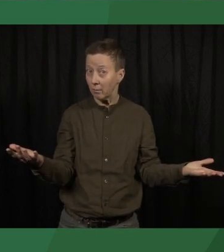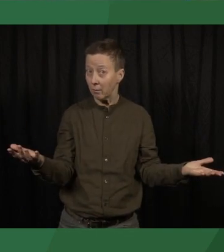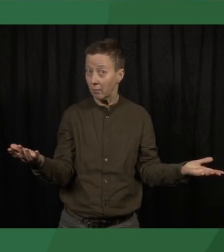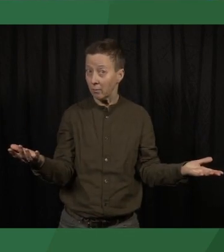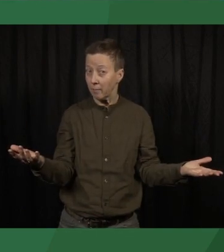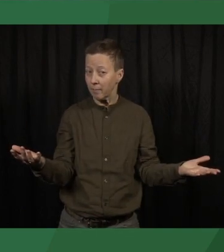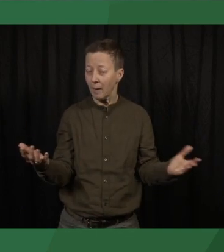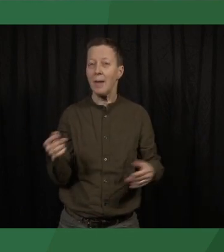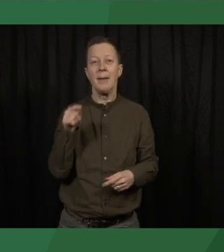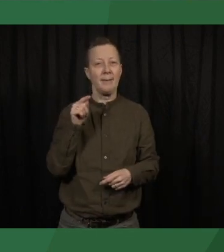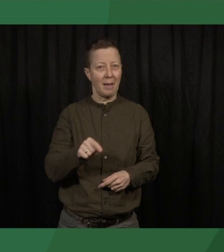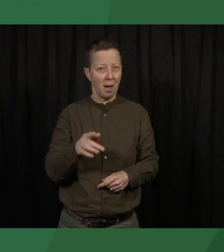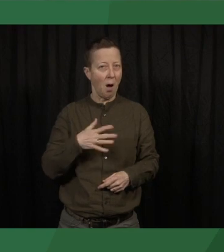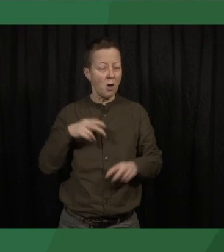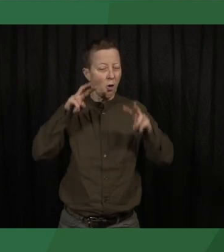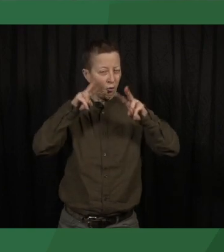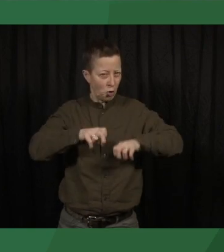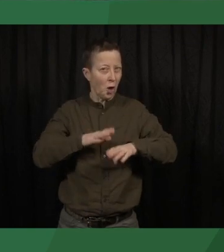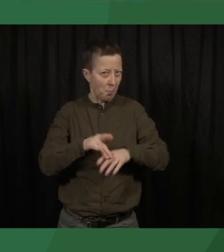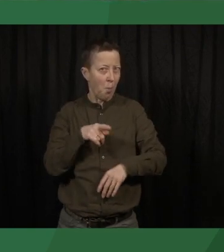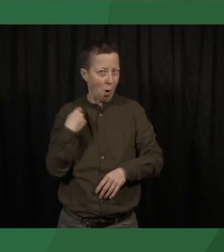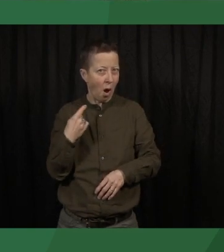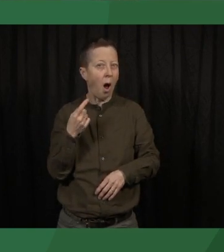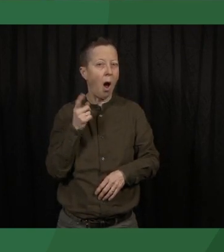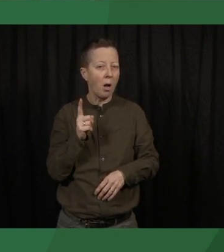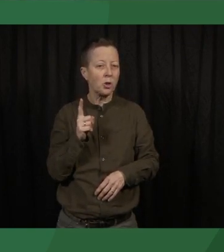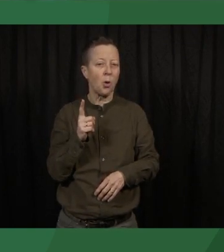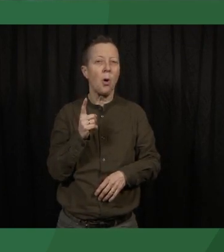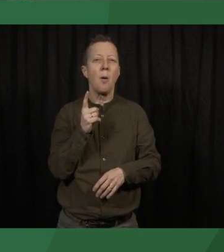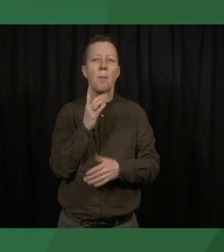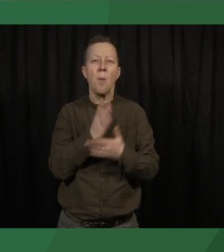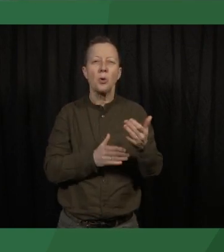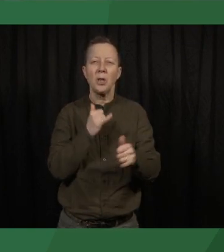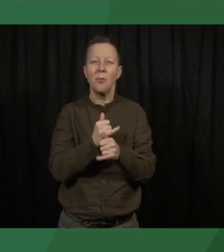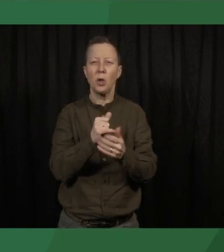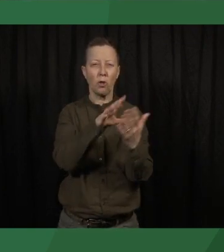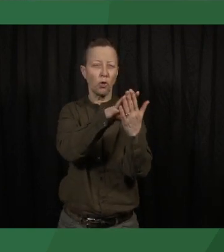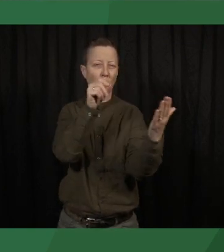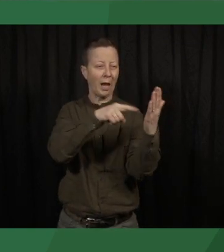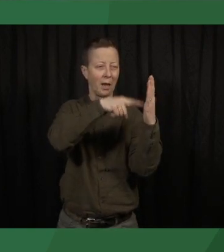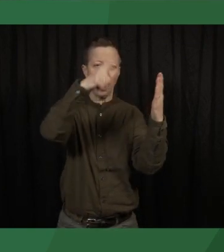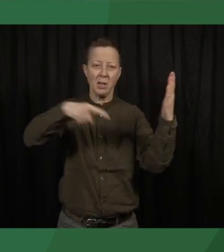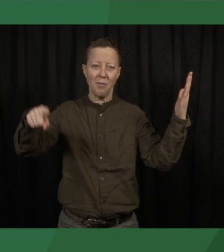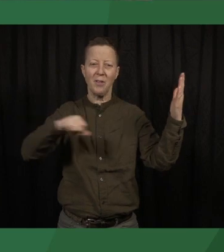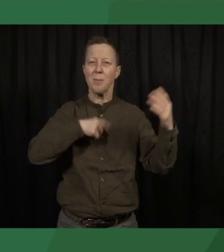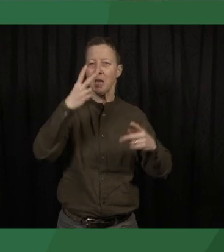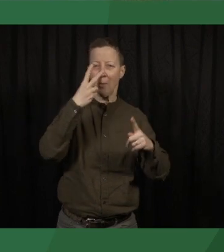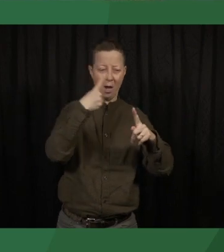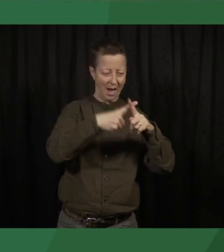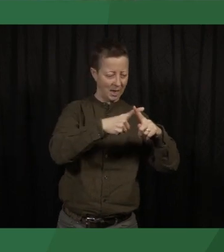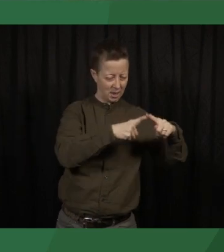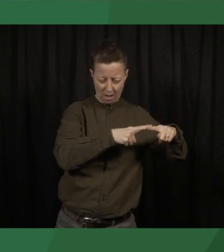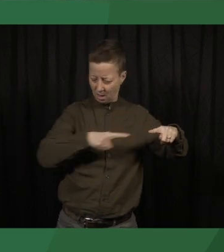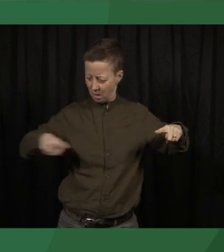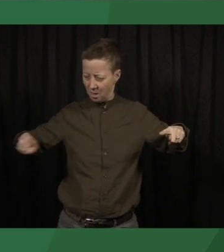This is something we have studied. So the way to interpret this graph, if you look at the x-axis here, you